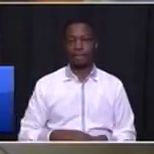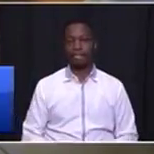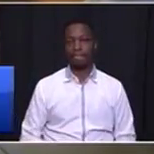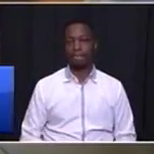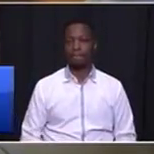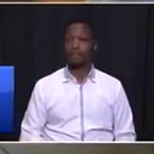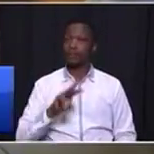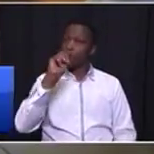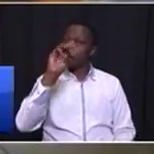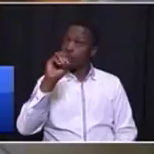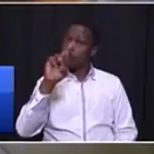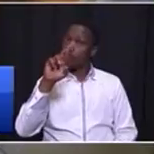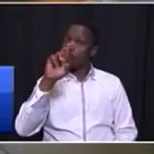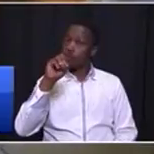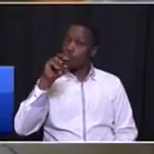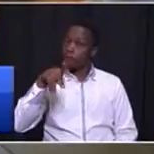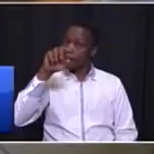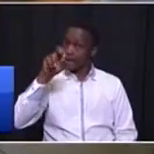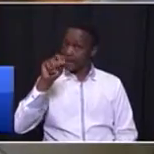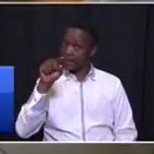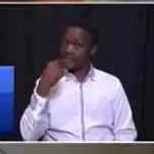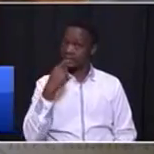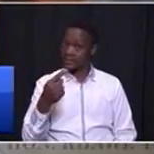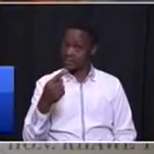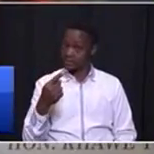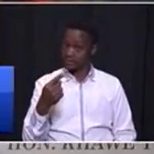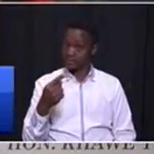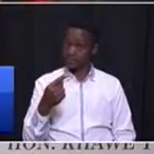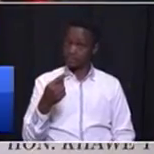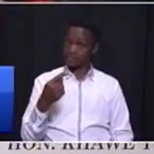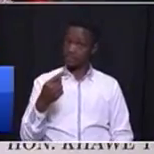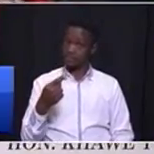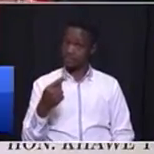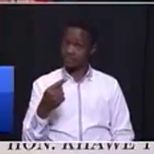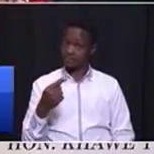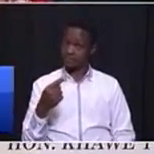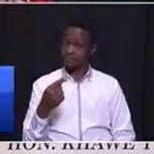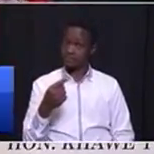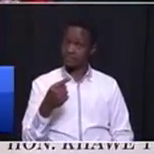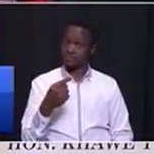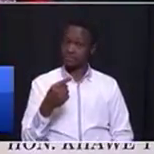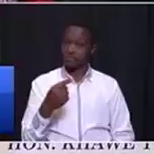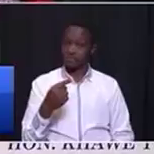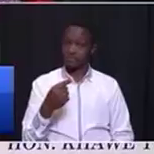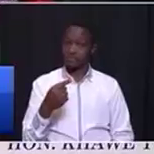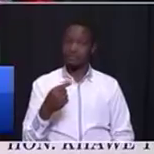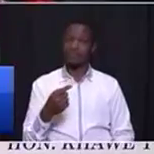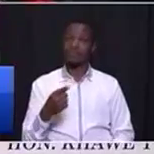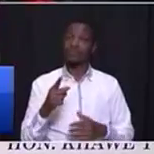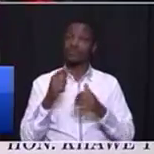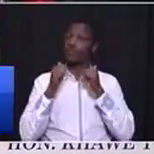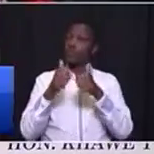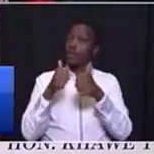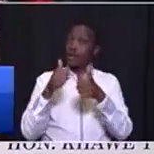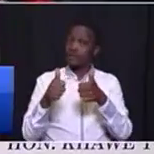Malachi tweeted the following message on Thursday to me. And he said, Well done,